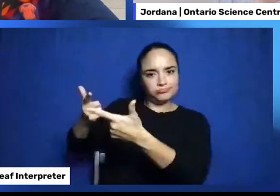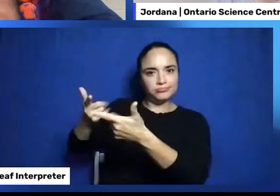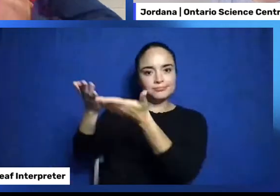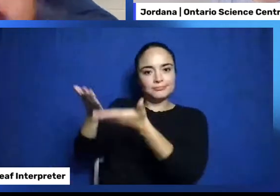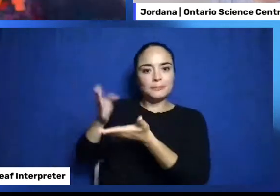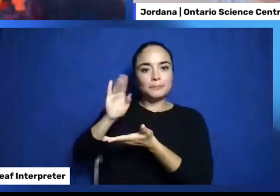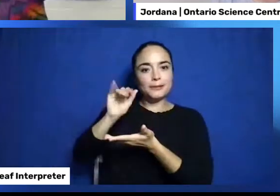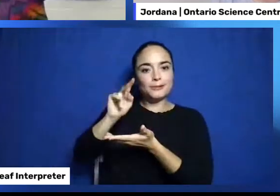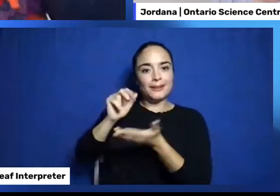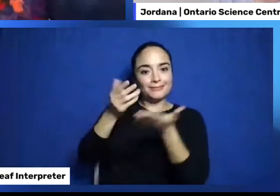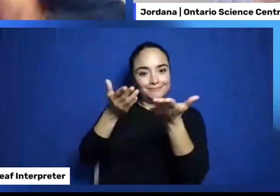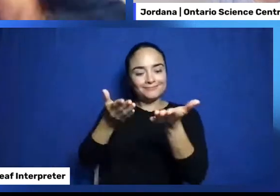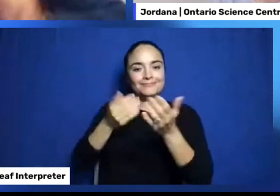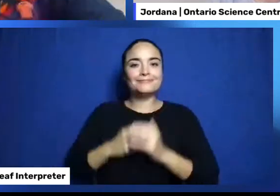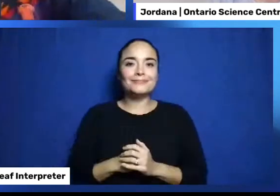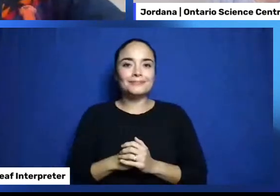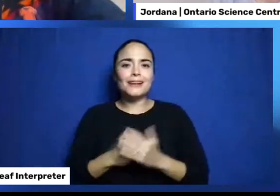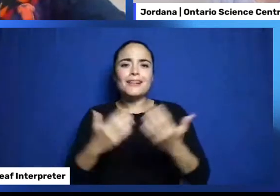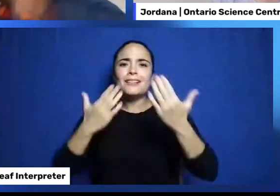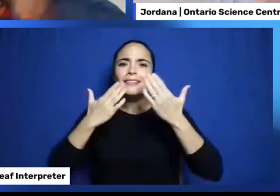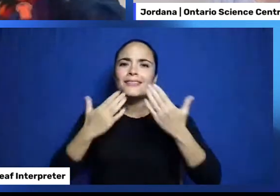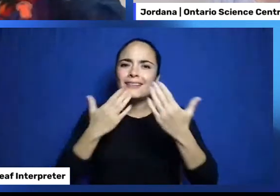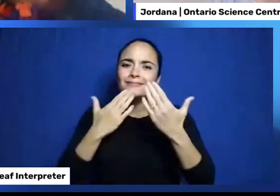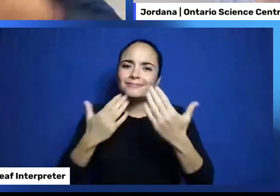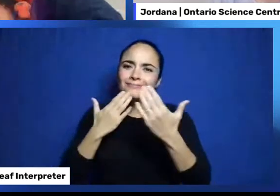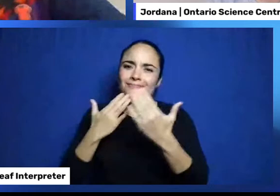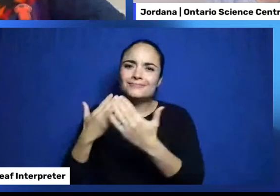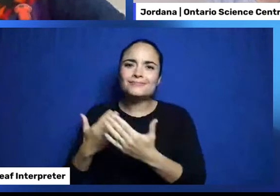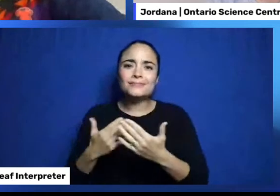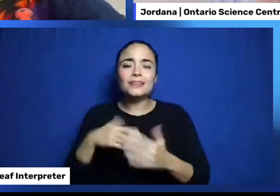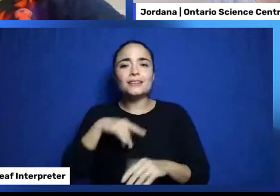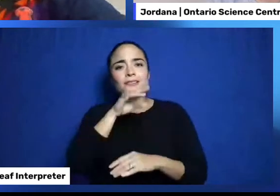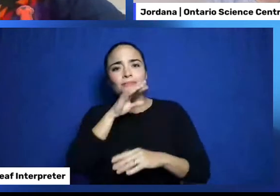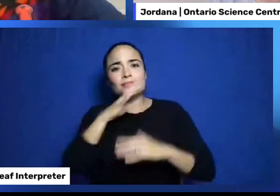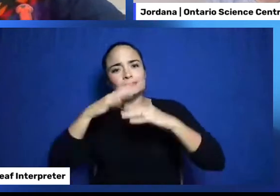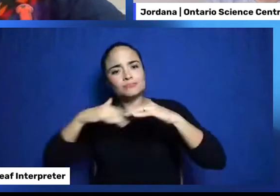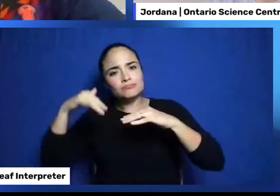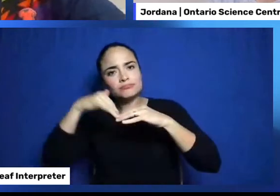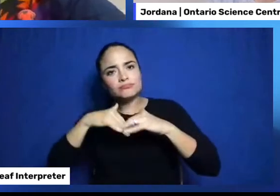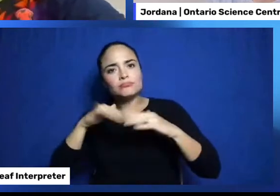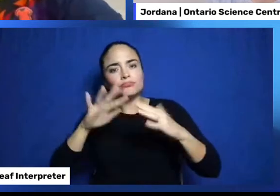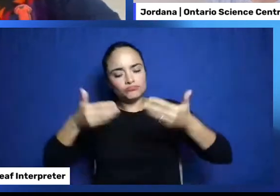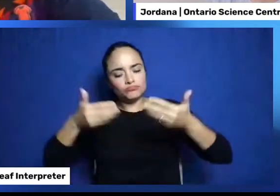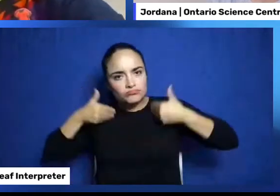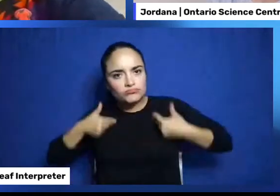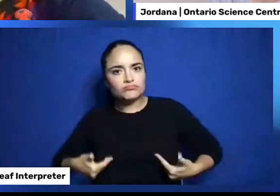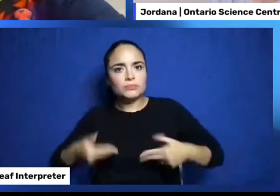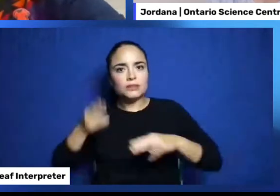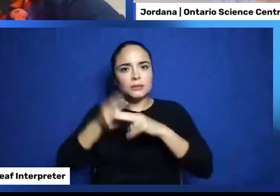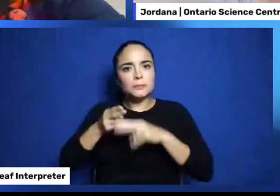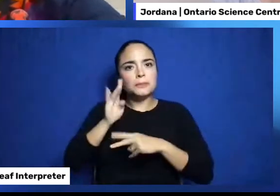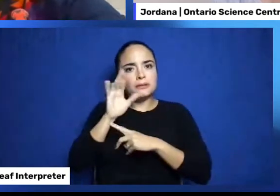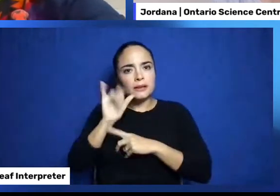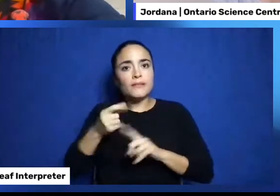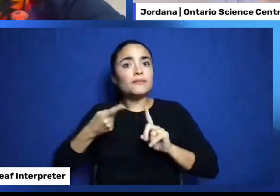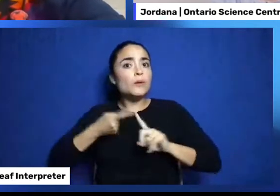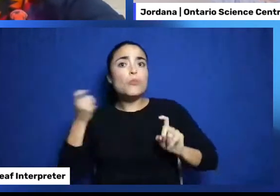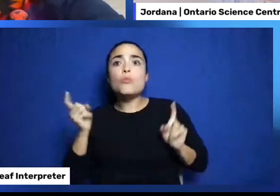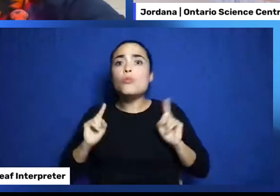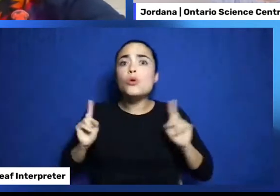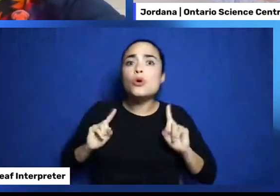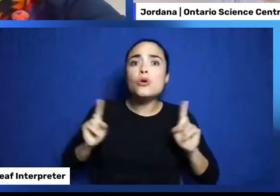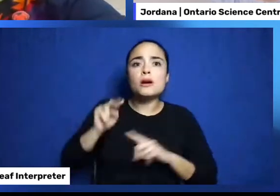Brian. you. Miigwetch. Ani kanawiya. Brian Belfe. Ndejnakaz. Nipsing First Nation. Donjaba. Minua